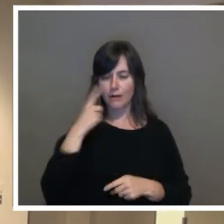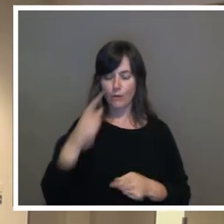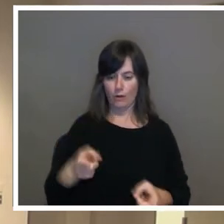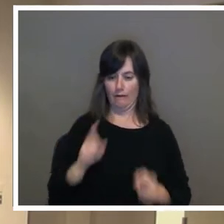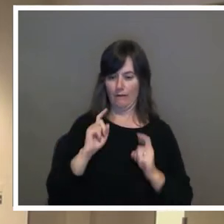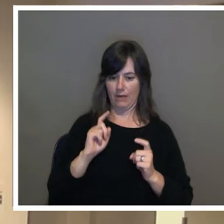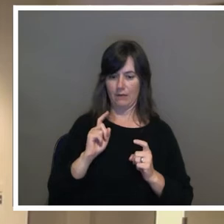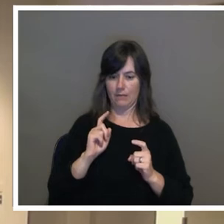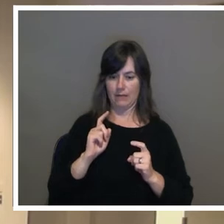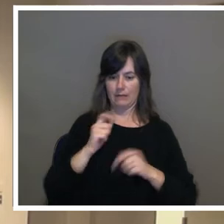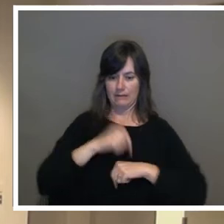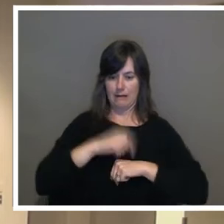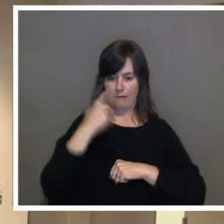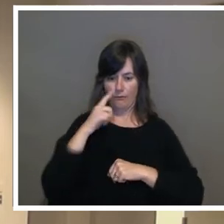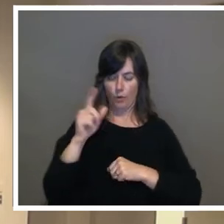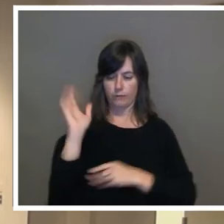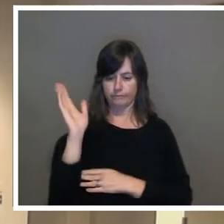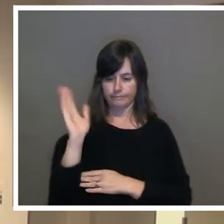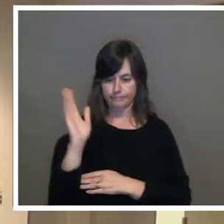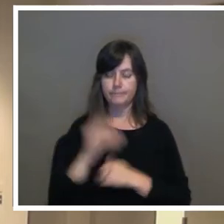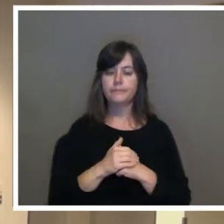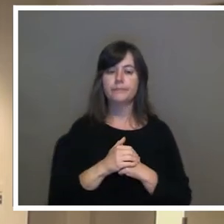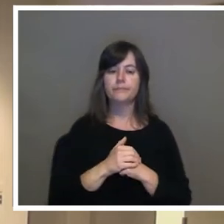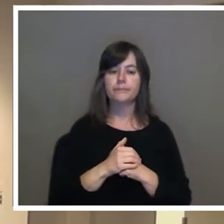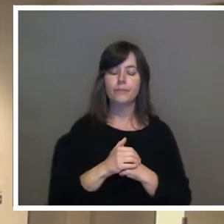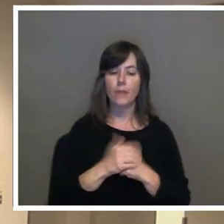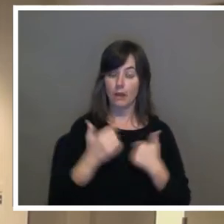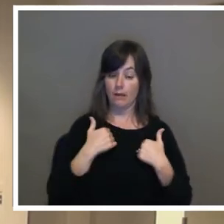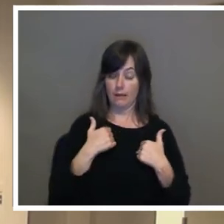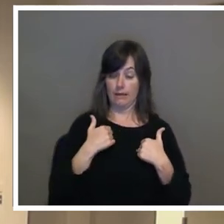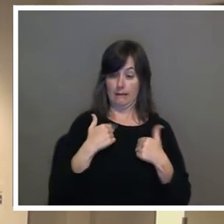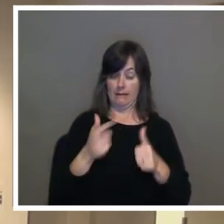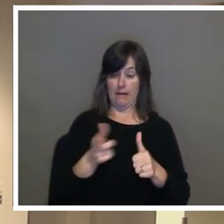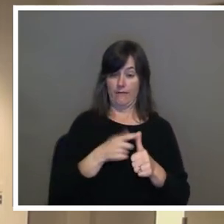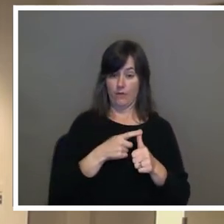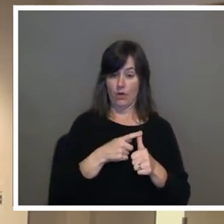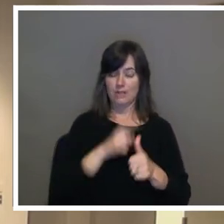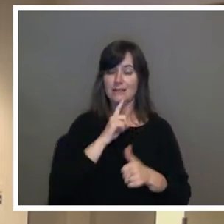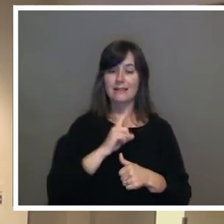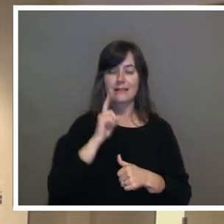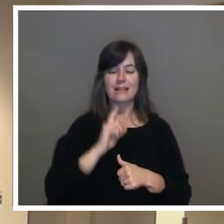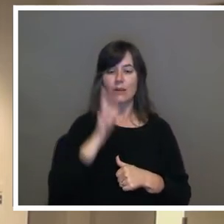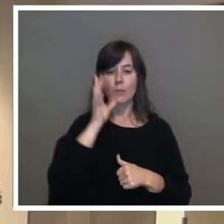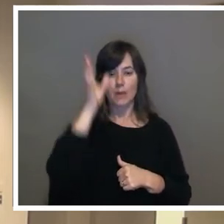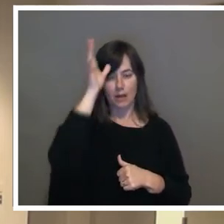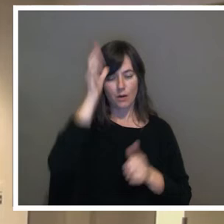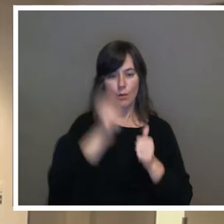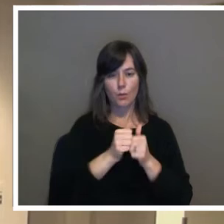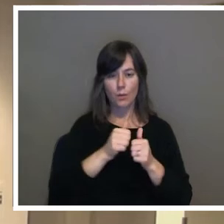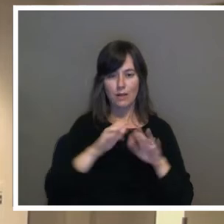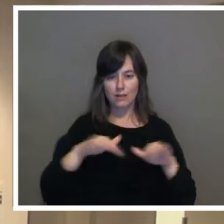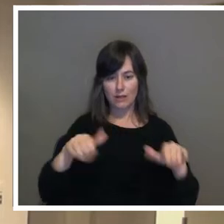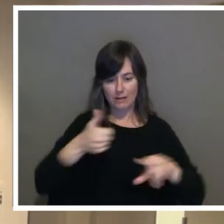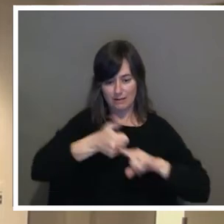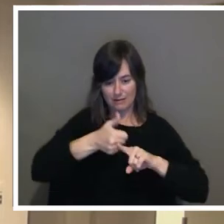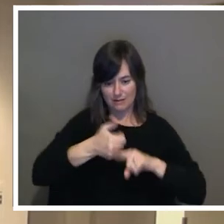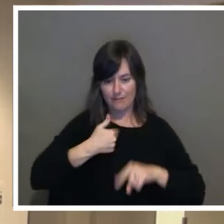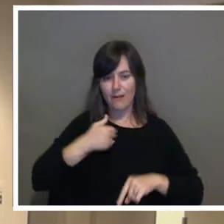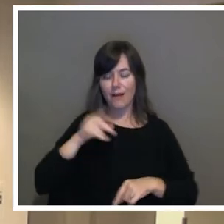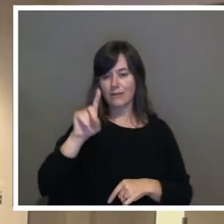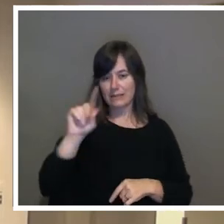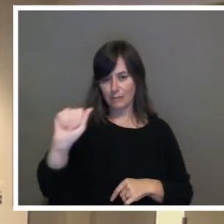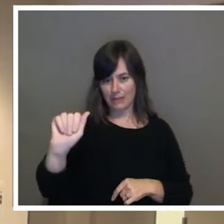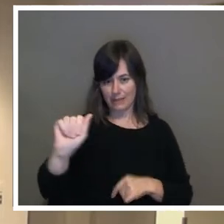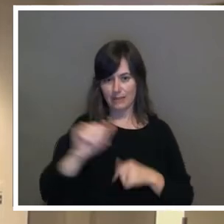speak. I am, first of all, a single parent with a child with a disability and